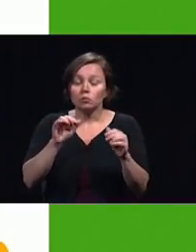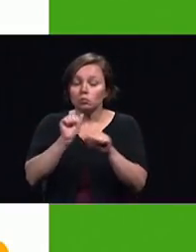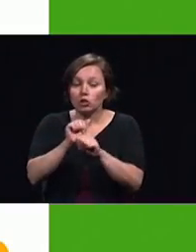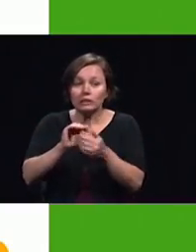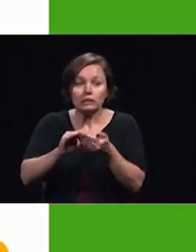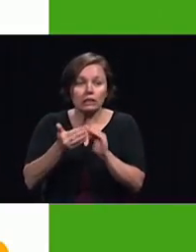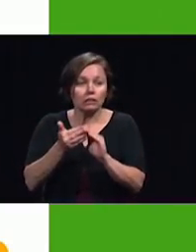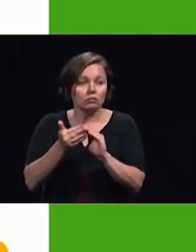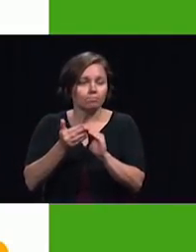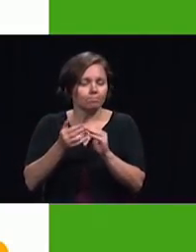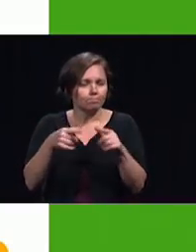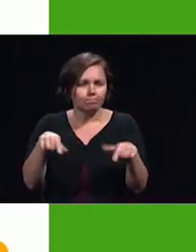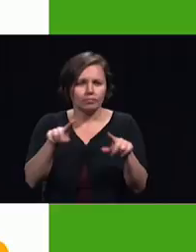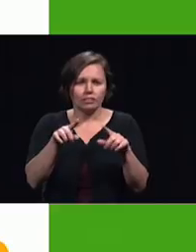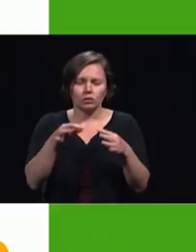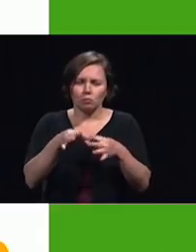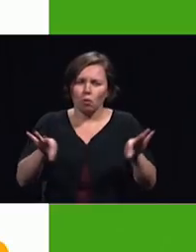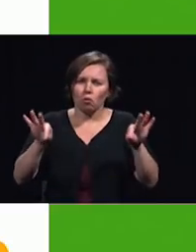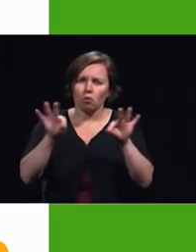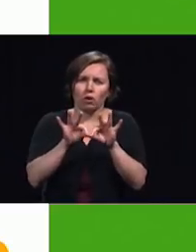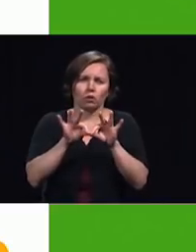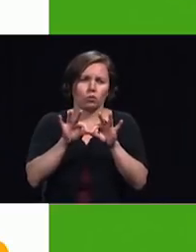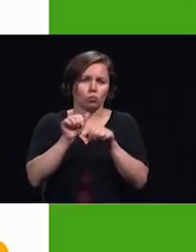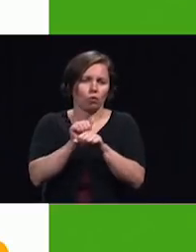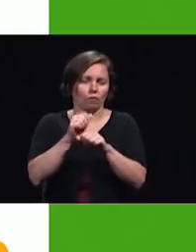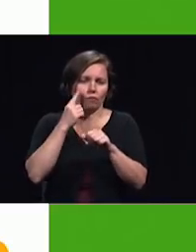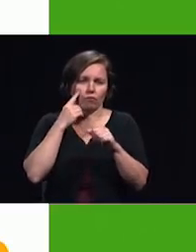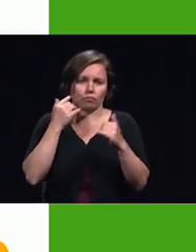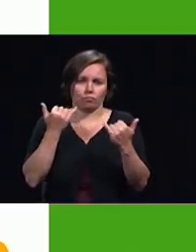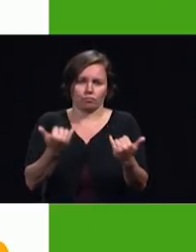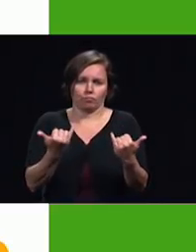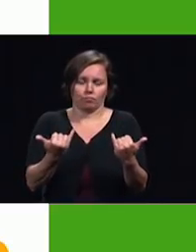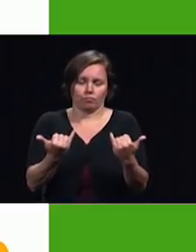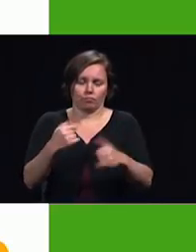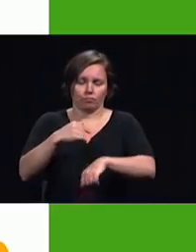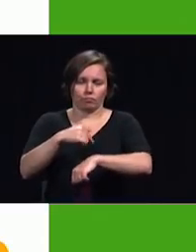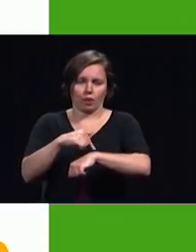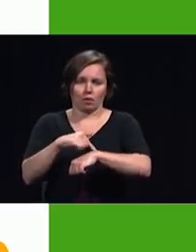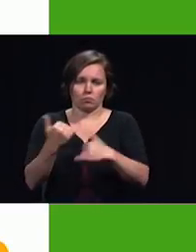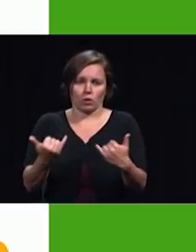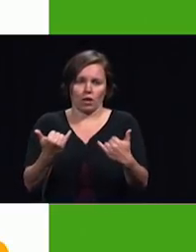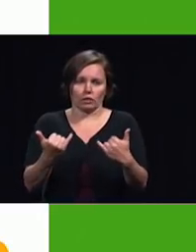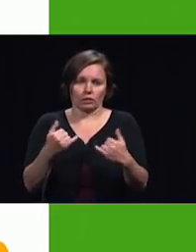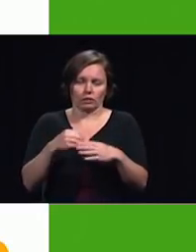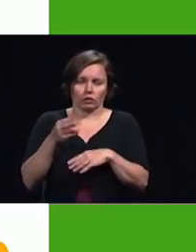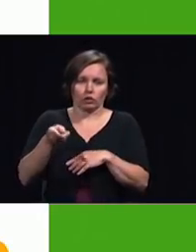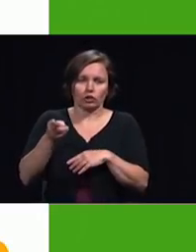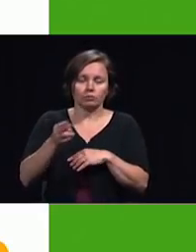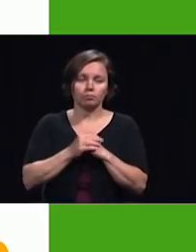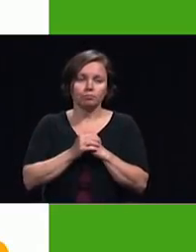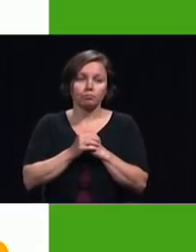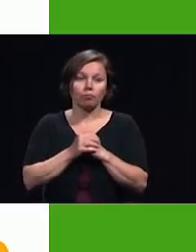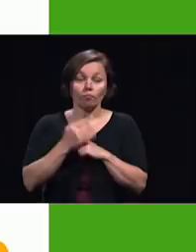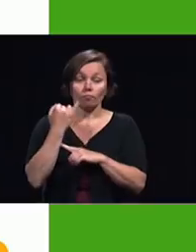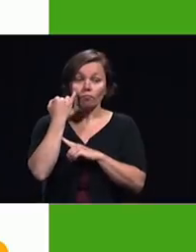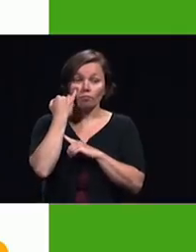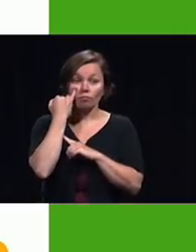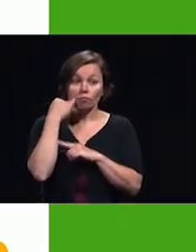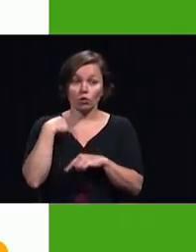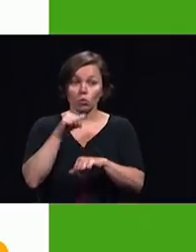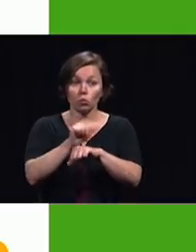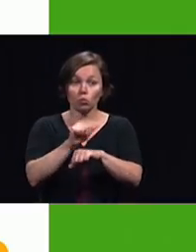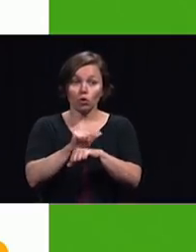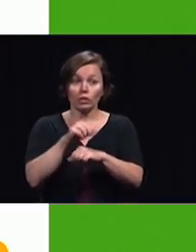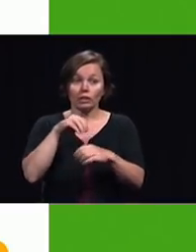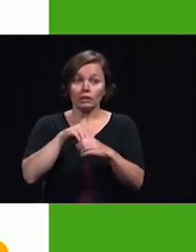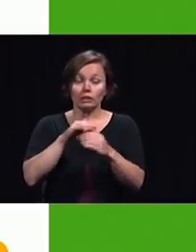essential work for this time when the cities are worked as God would have them the result will